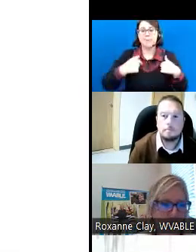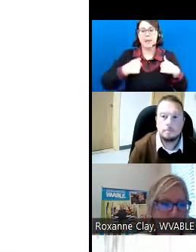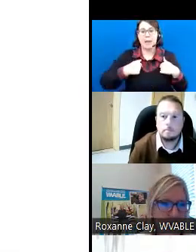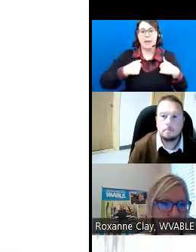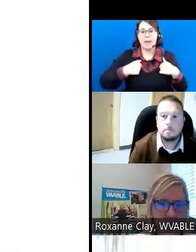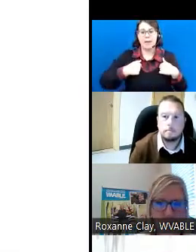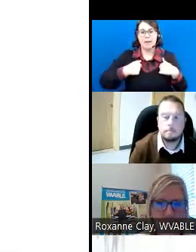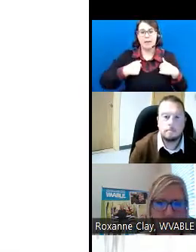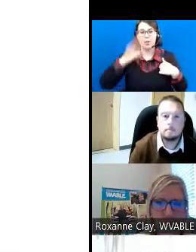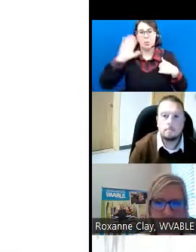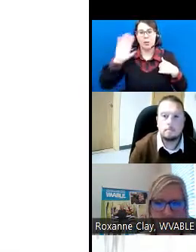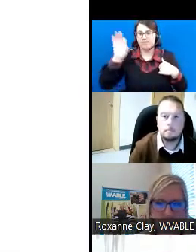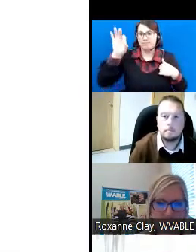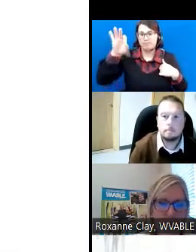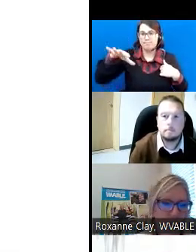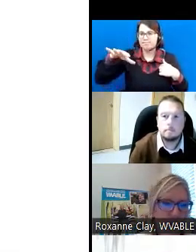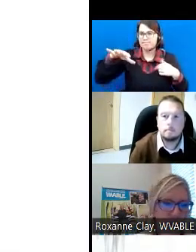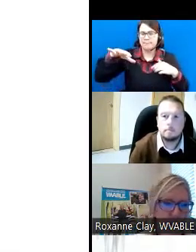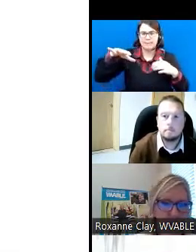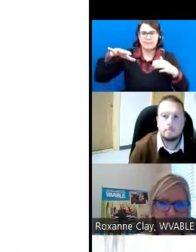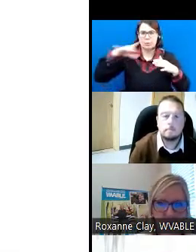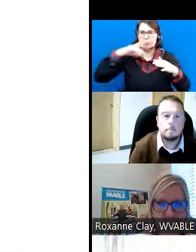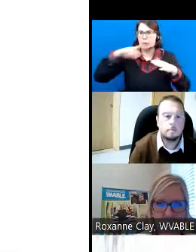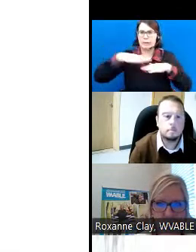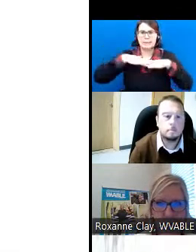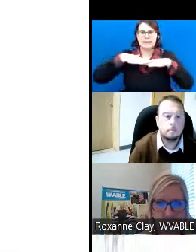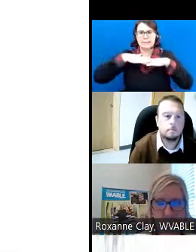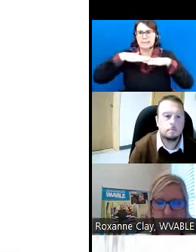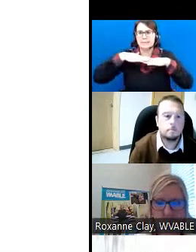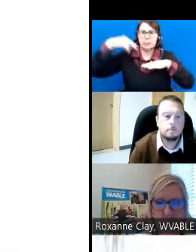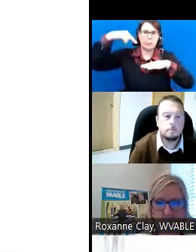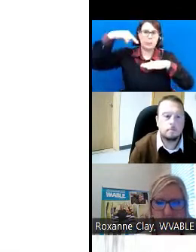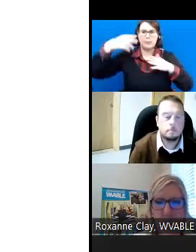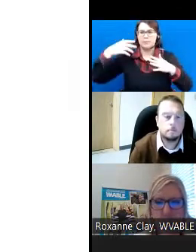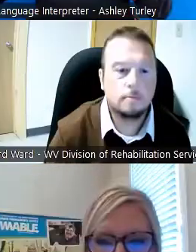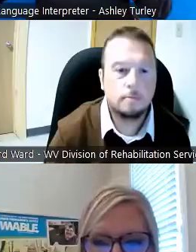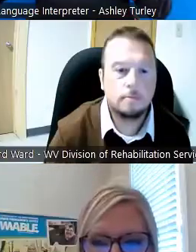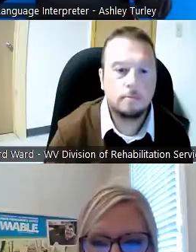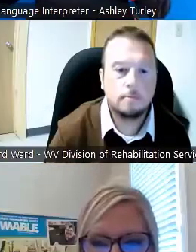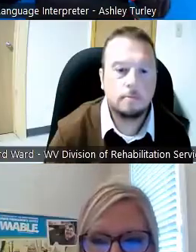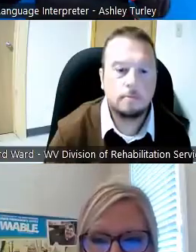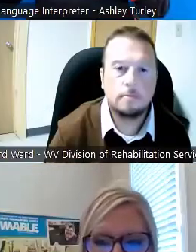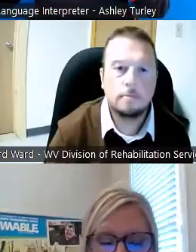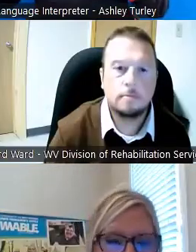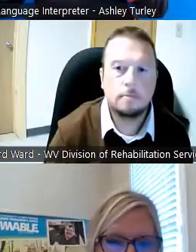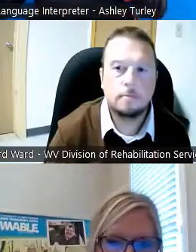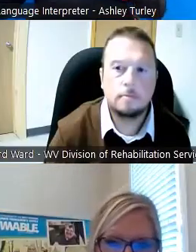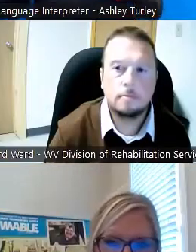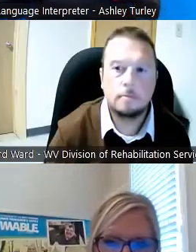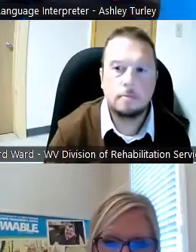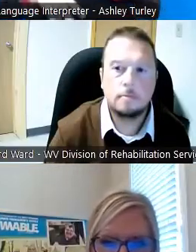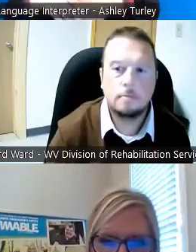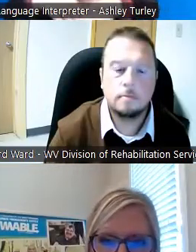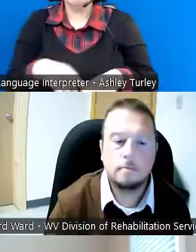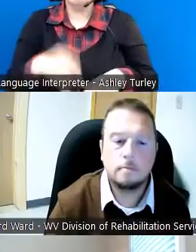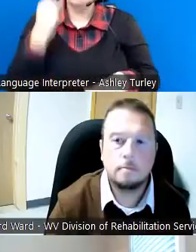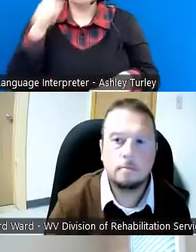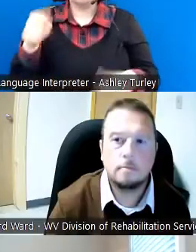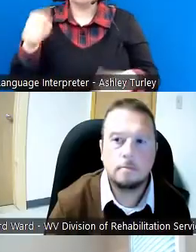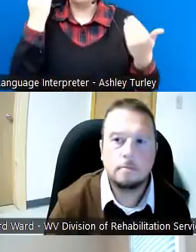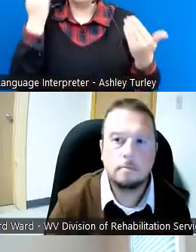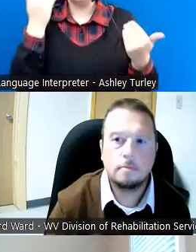provide just a very high level overview of WVABL Savings Program. And for those of you who are not familiar with